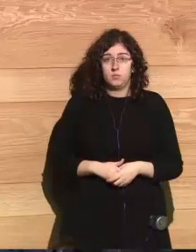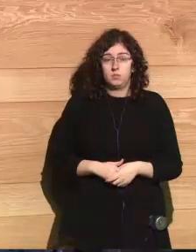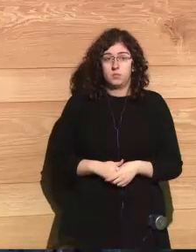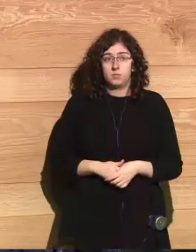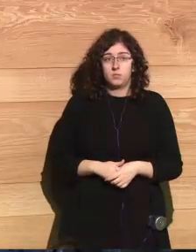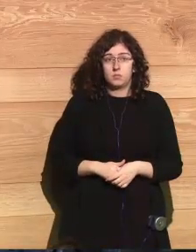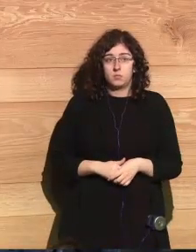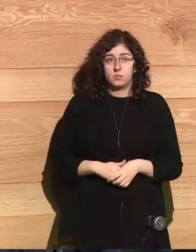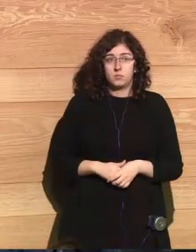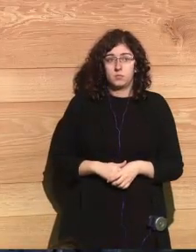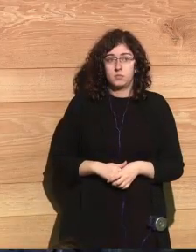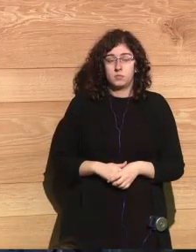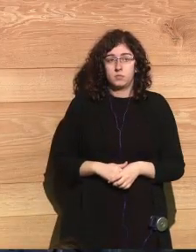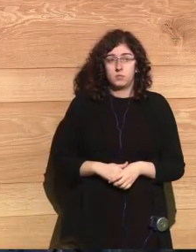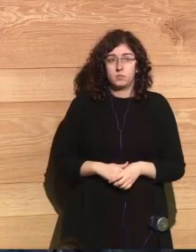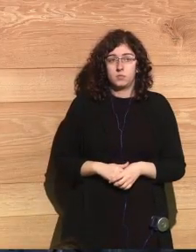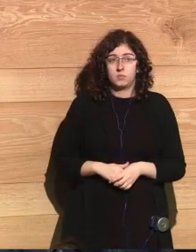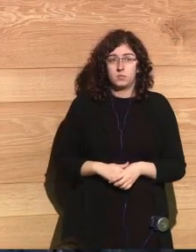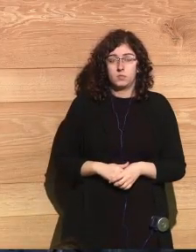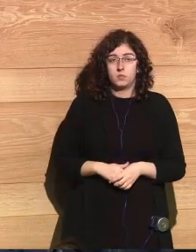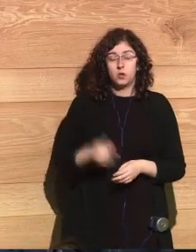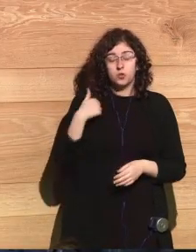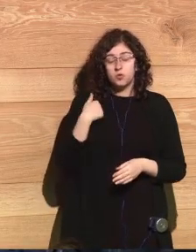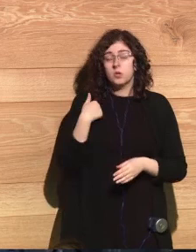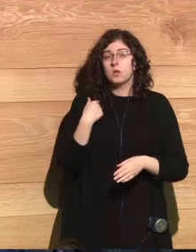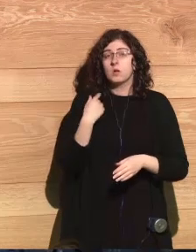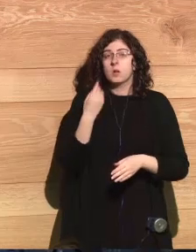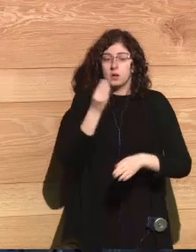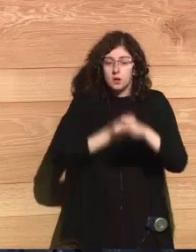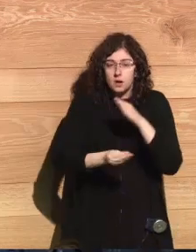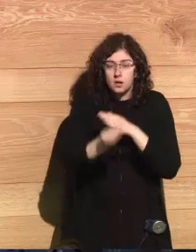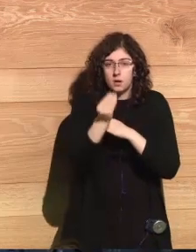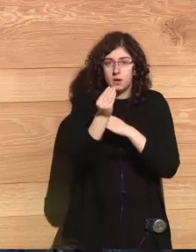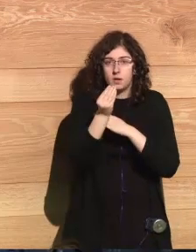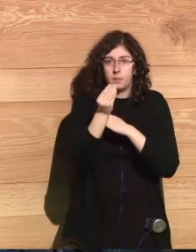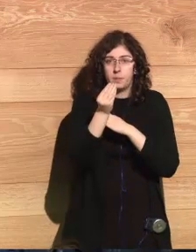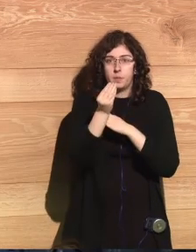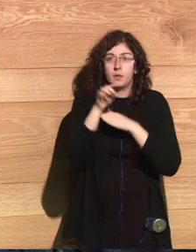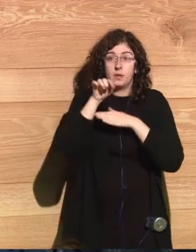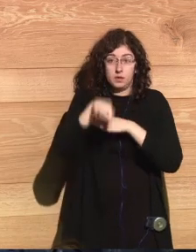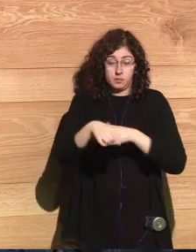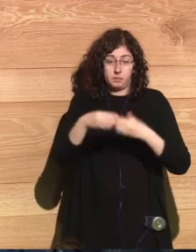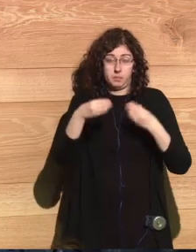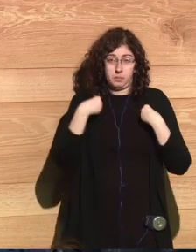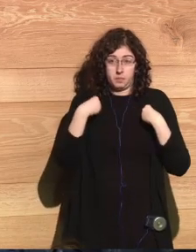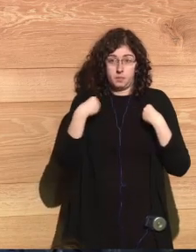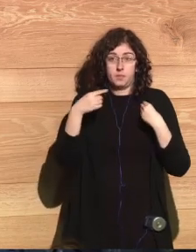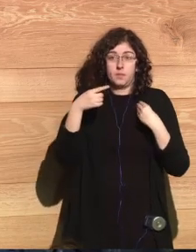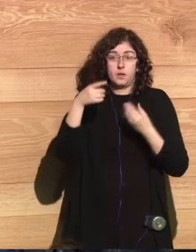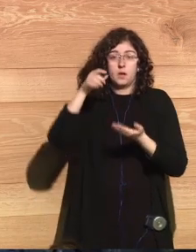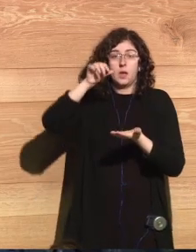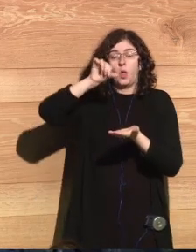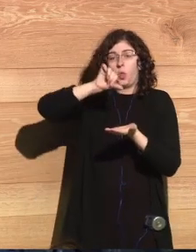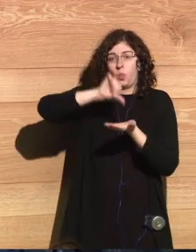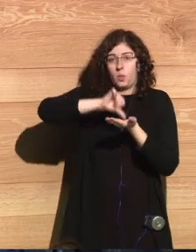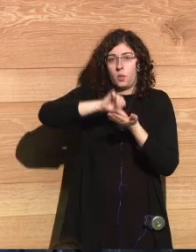I was born and brought up in the city called Hiroshima, Japan